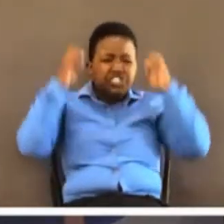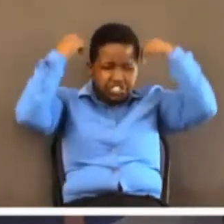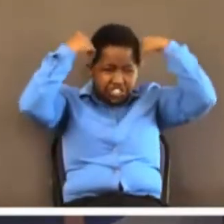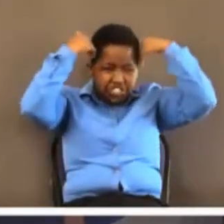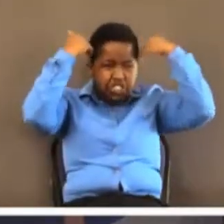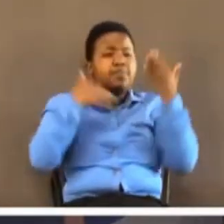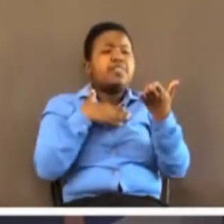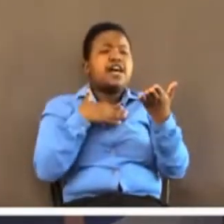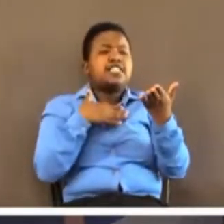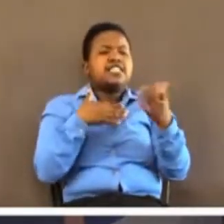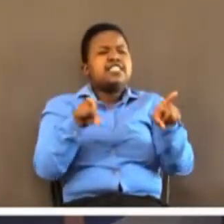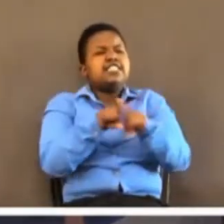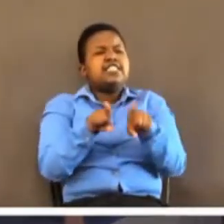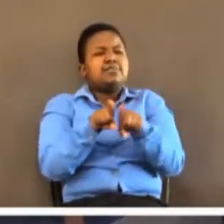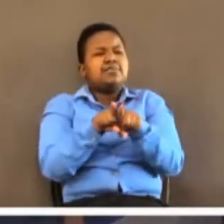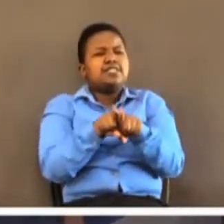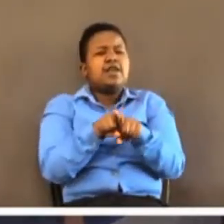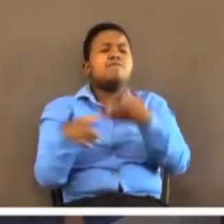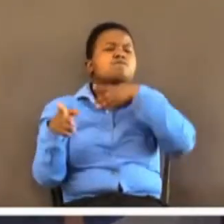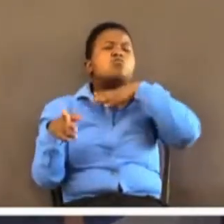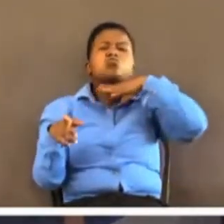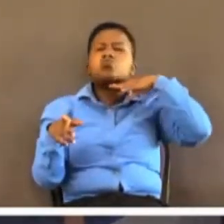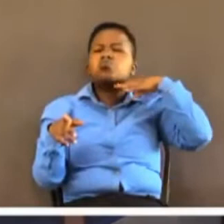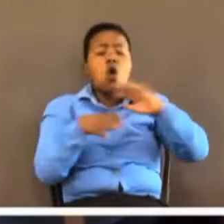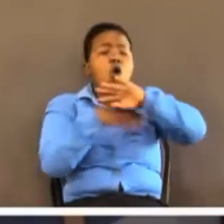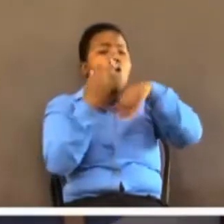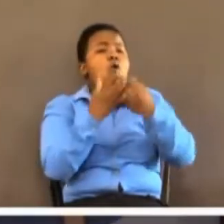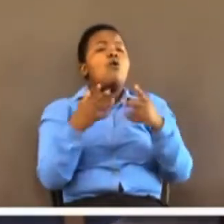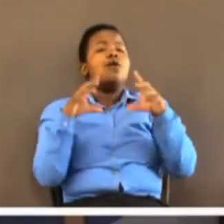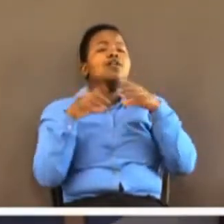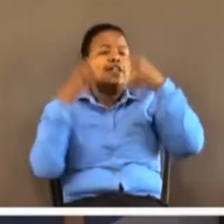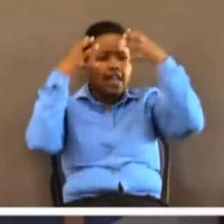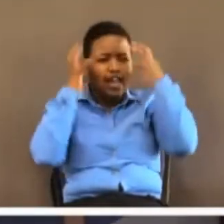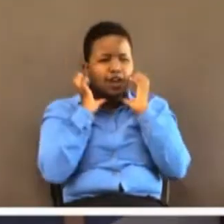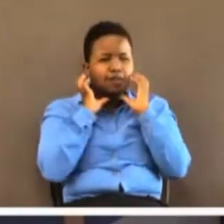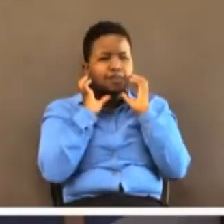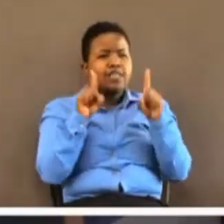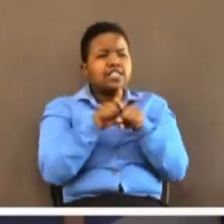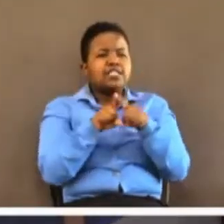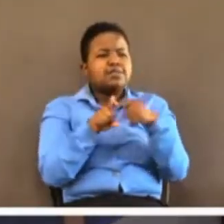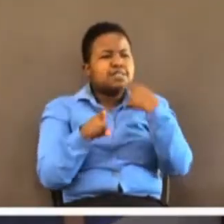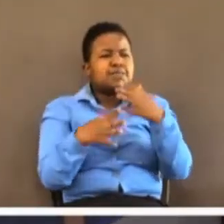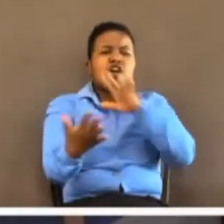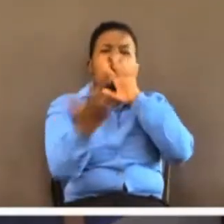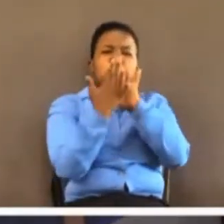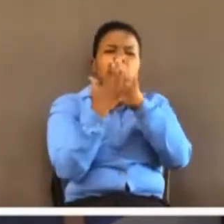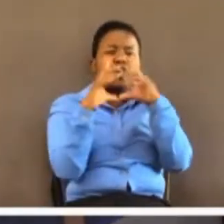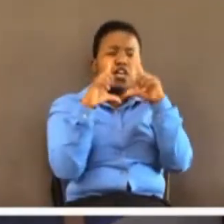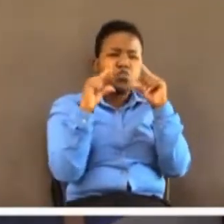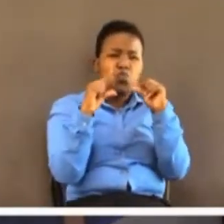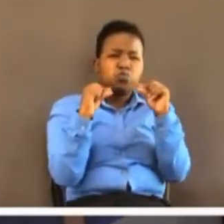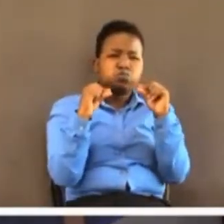and the lion. And then he made this glorious statement. He said, the Lord